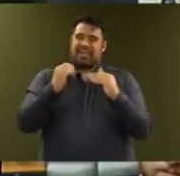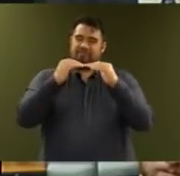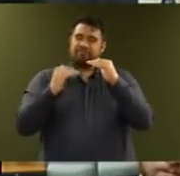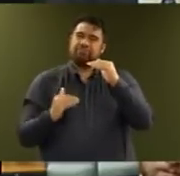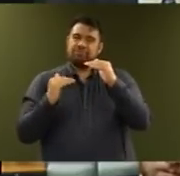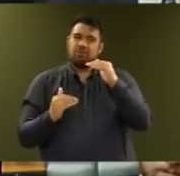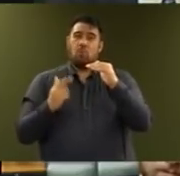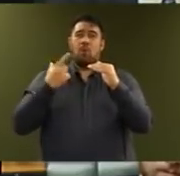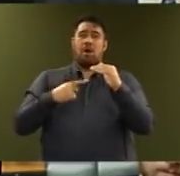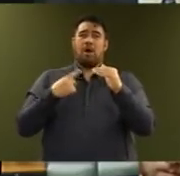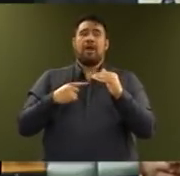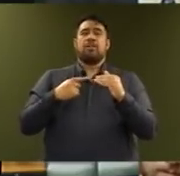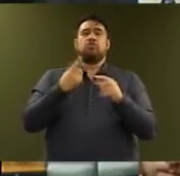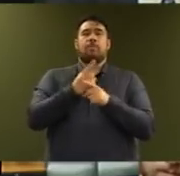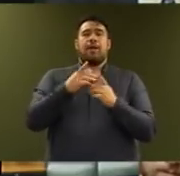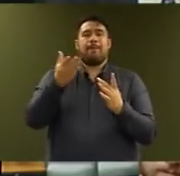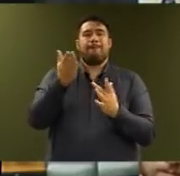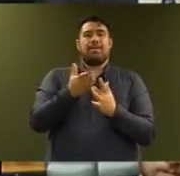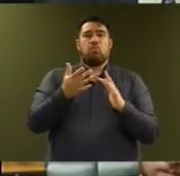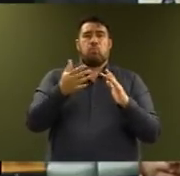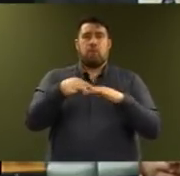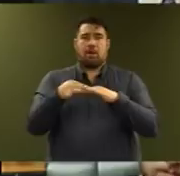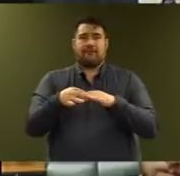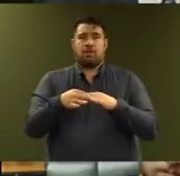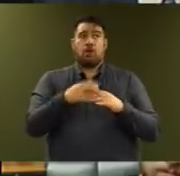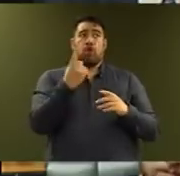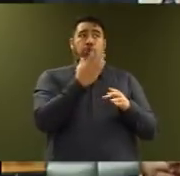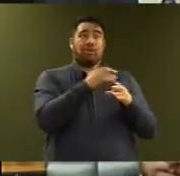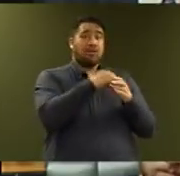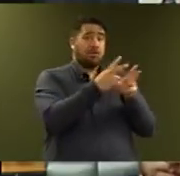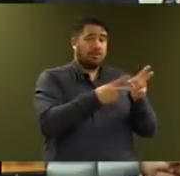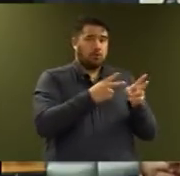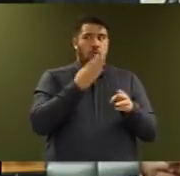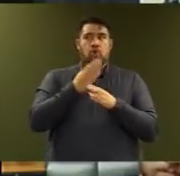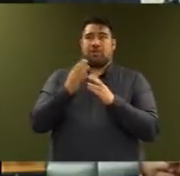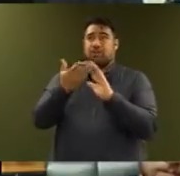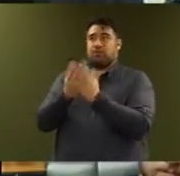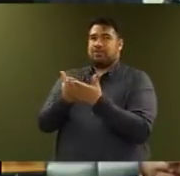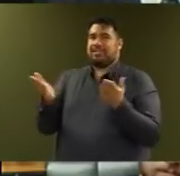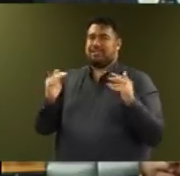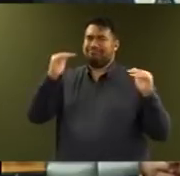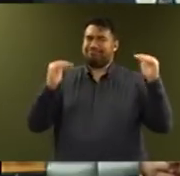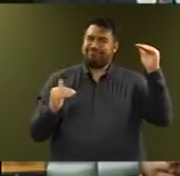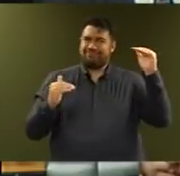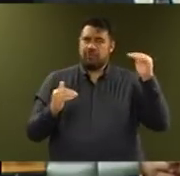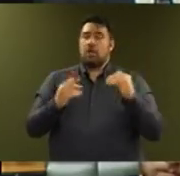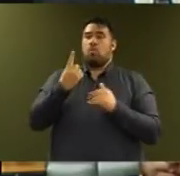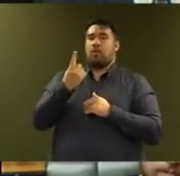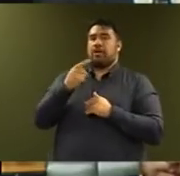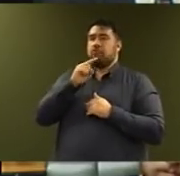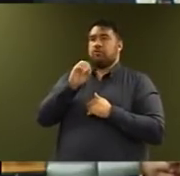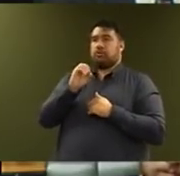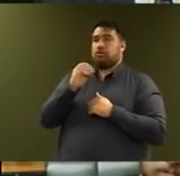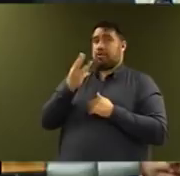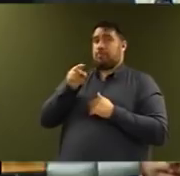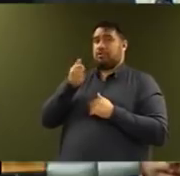community midwives. I am pleased to announce the investment of $103.6 million which will see an